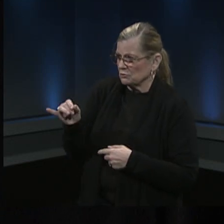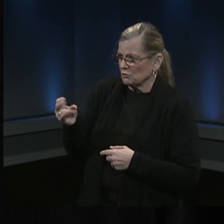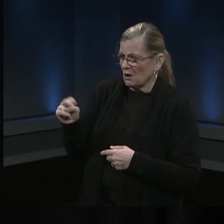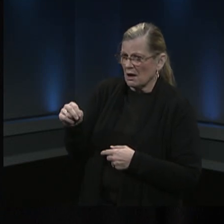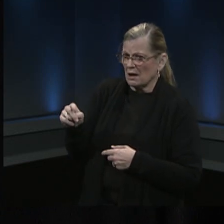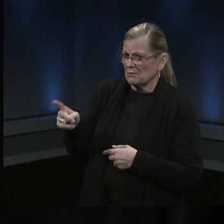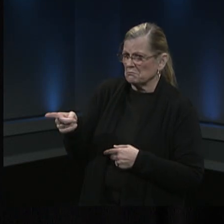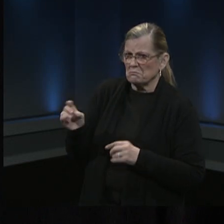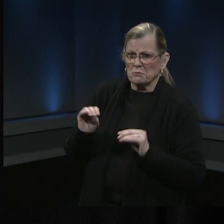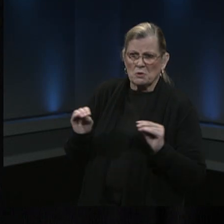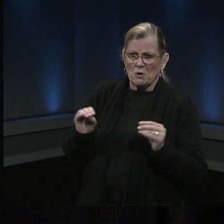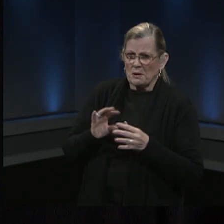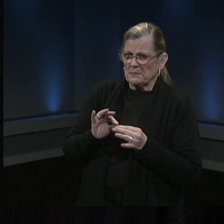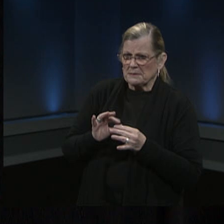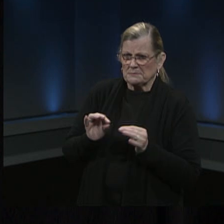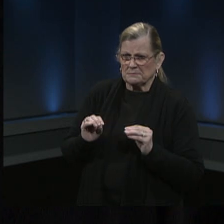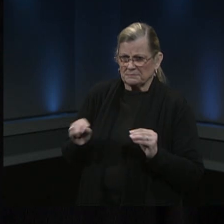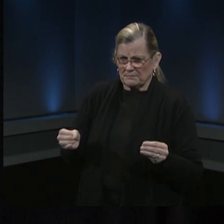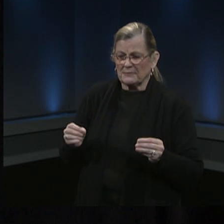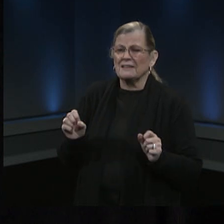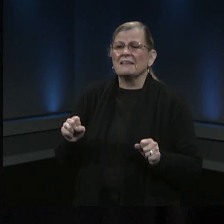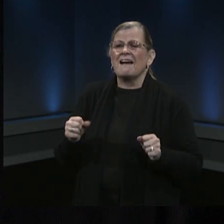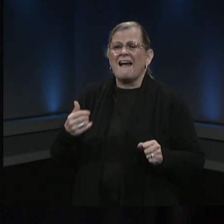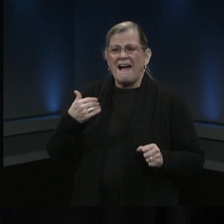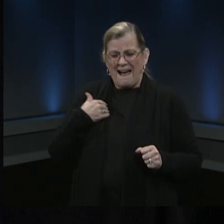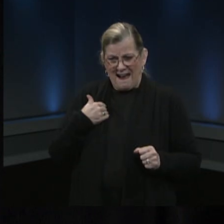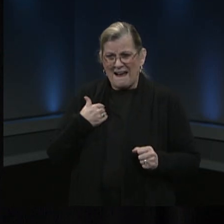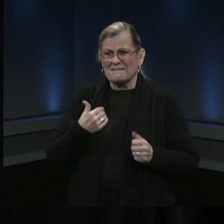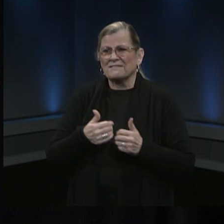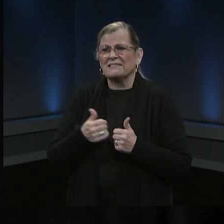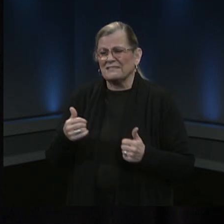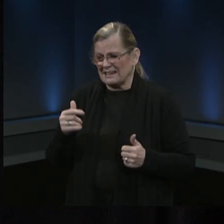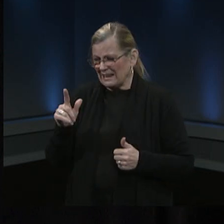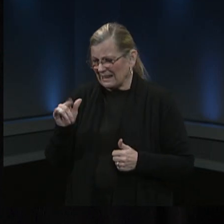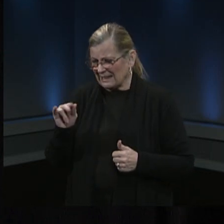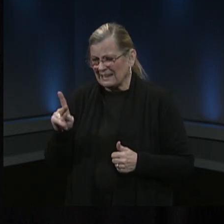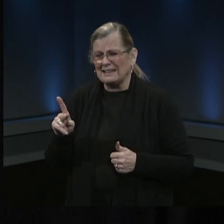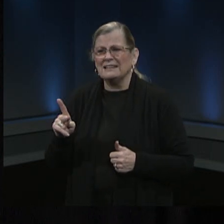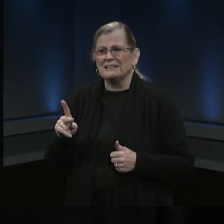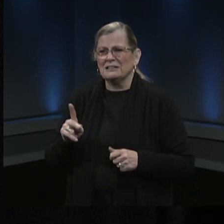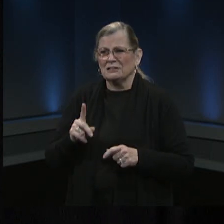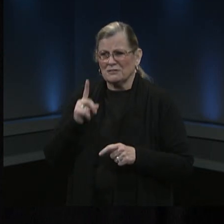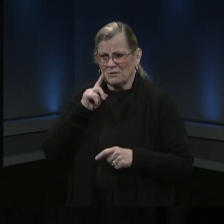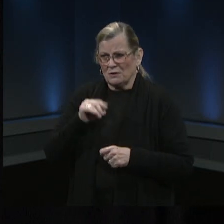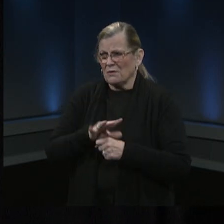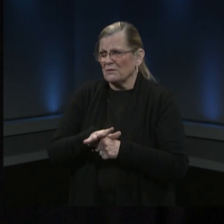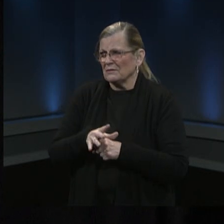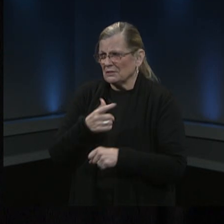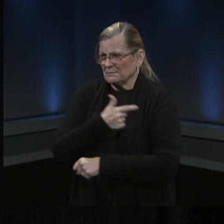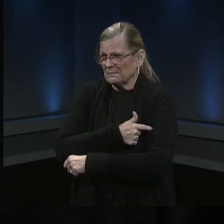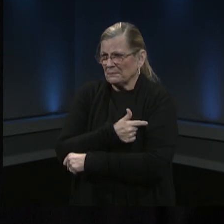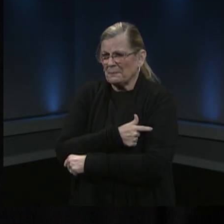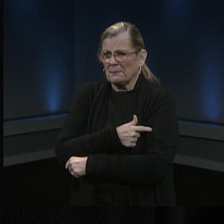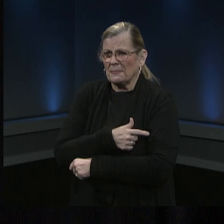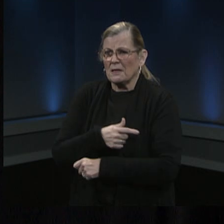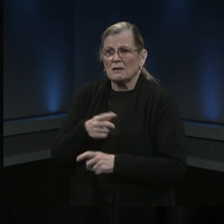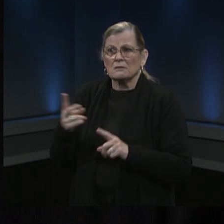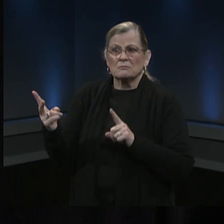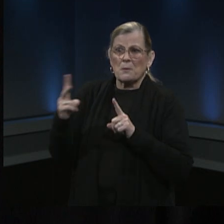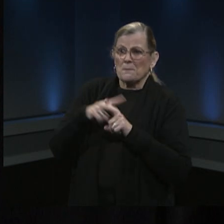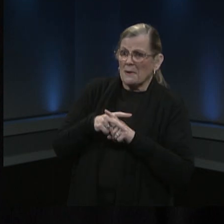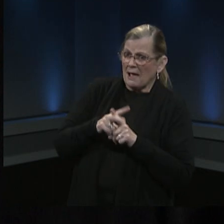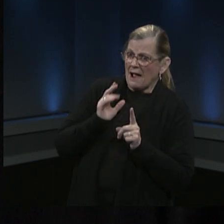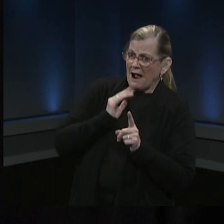we have our own uh gateway through and that that special link for fairfax county public schools and we've been allocated a set number of vaccinations